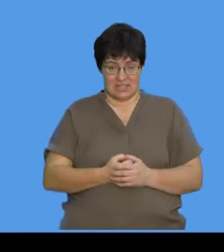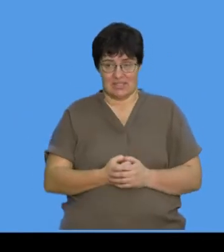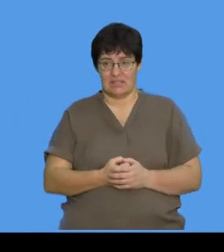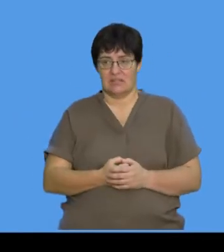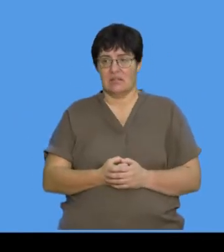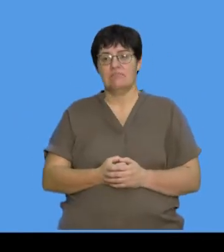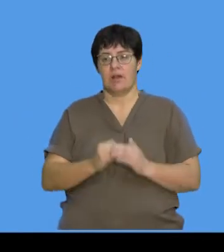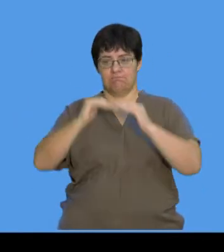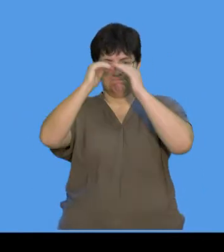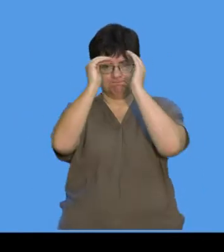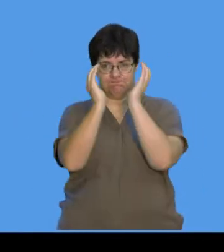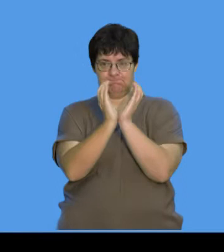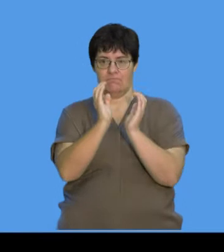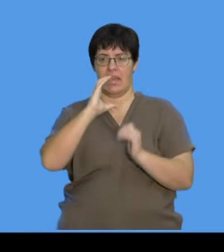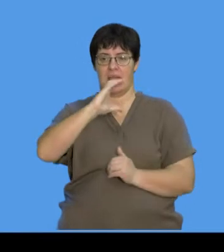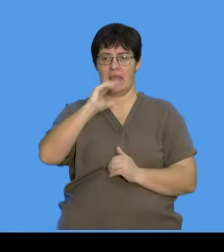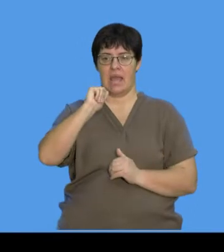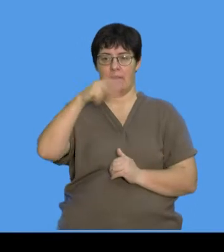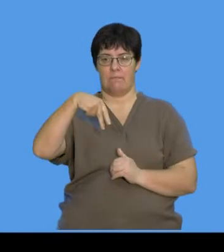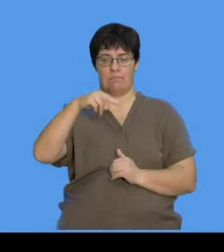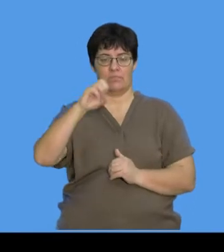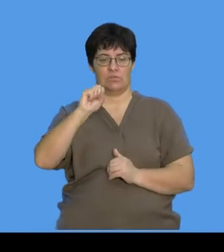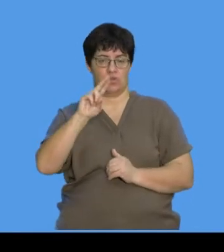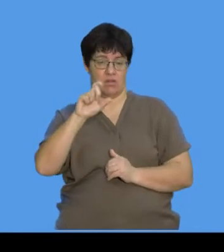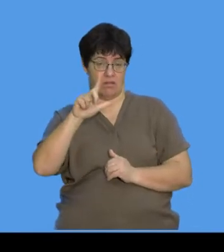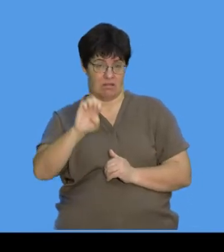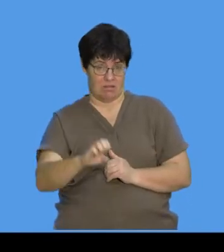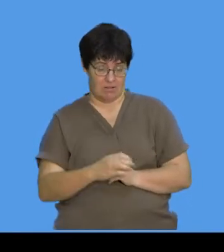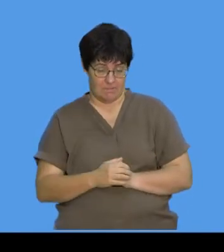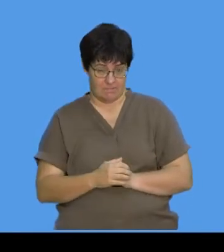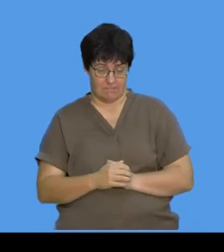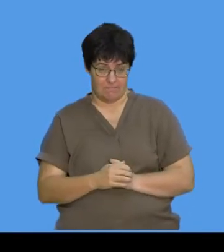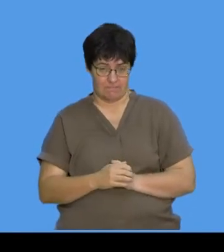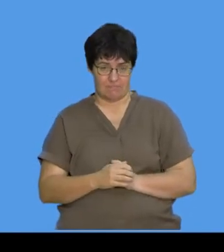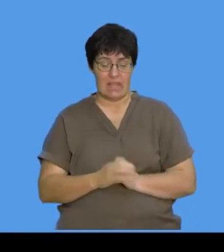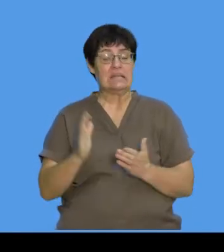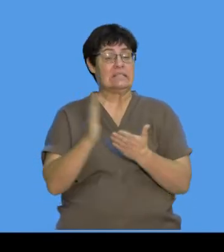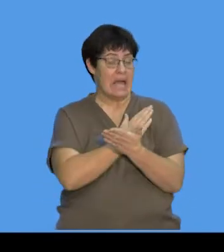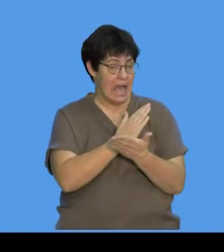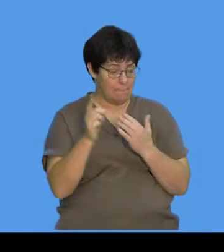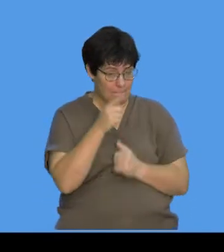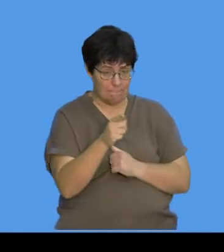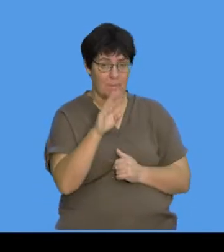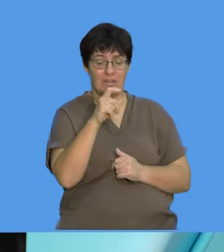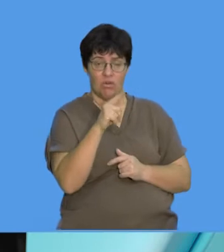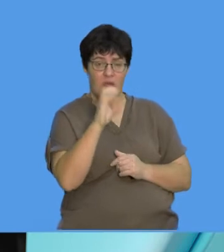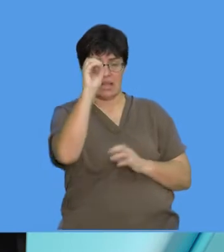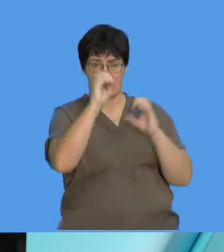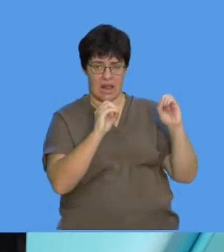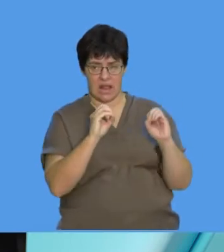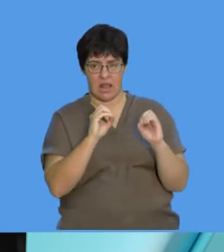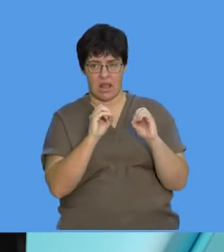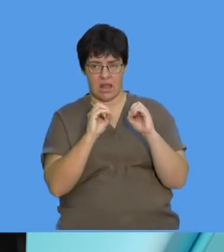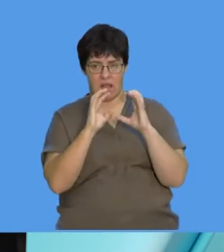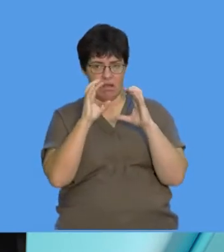is a capsule. And basically what that means is sometimes a bacteria cell can